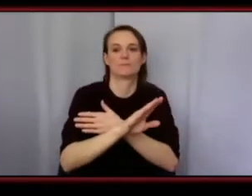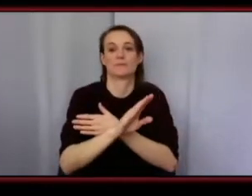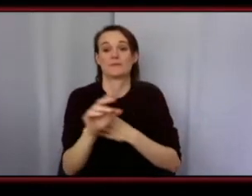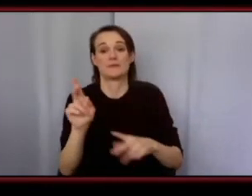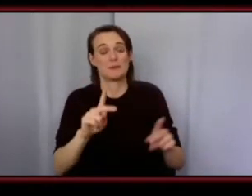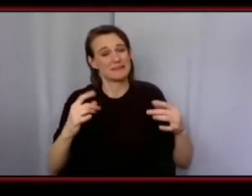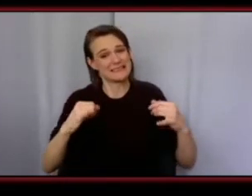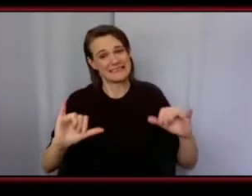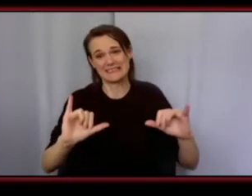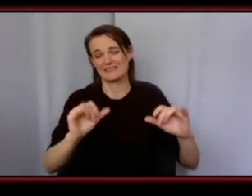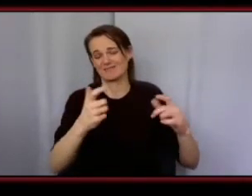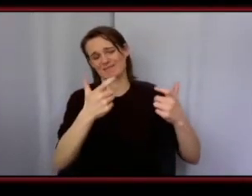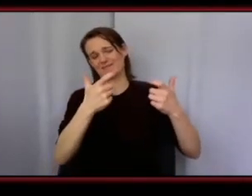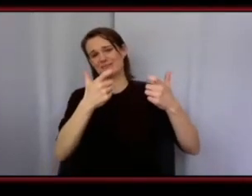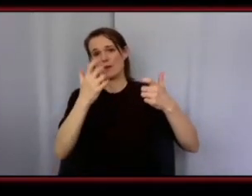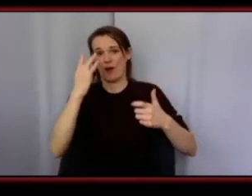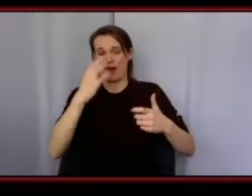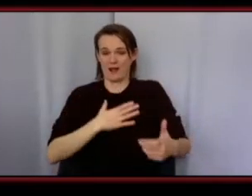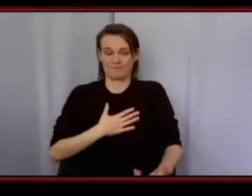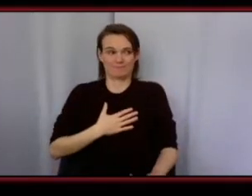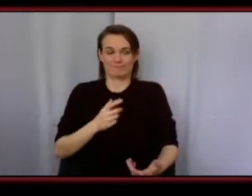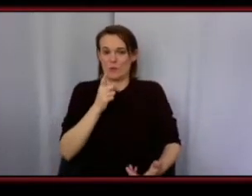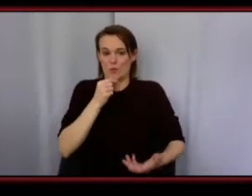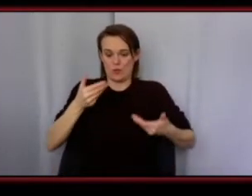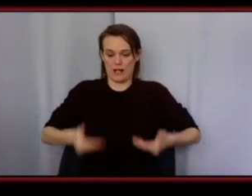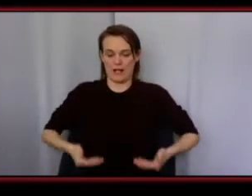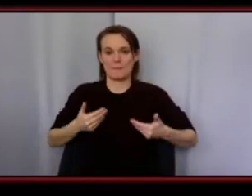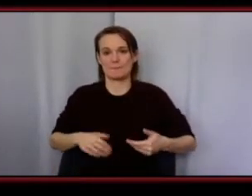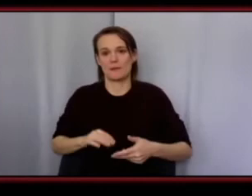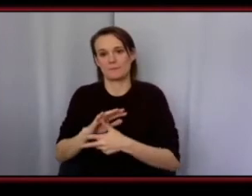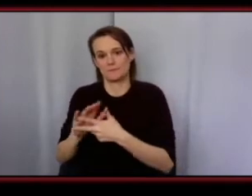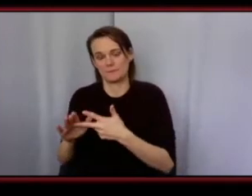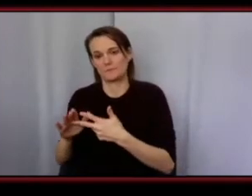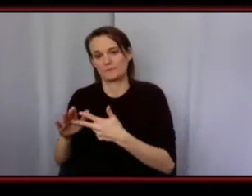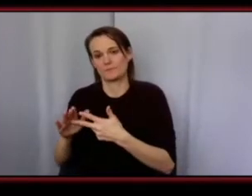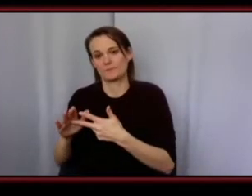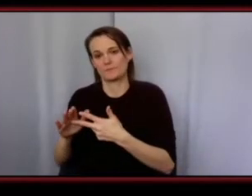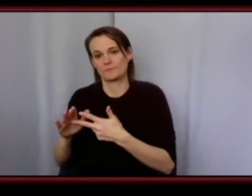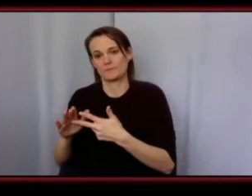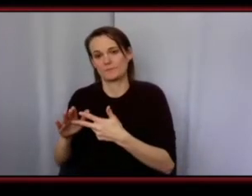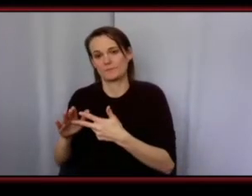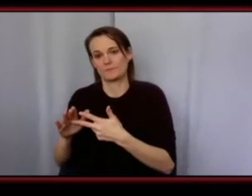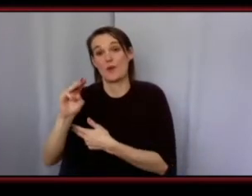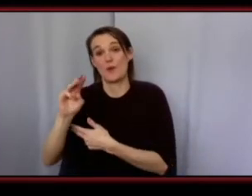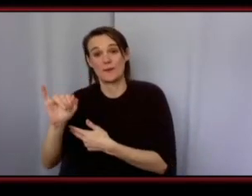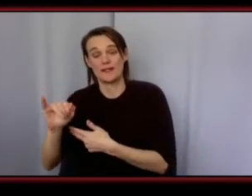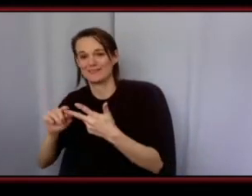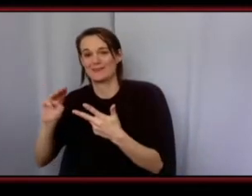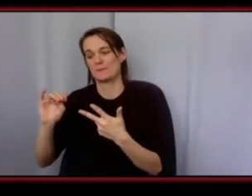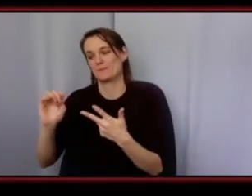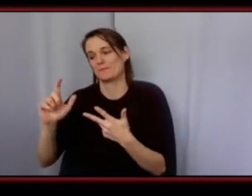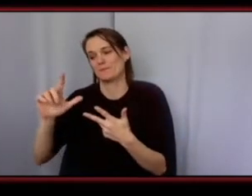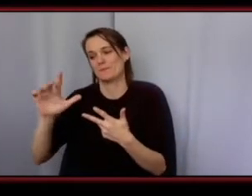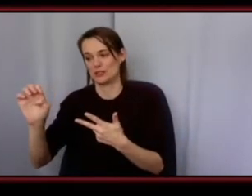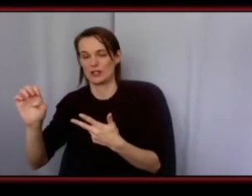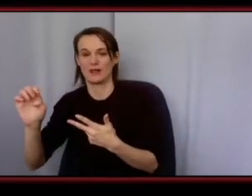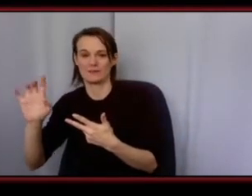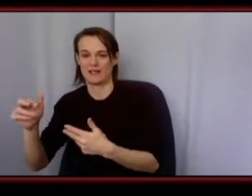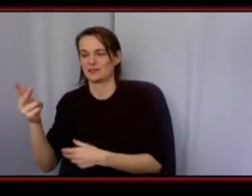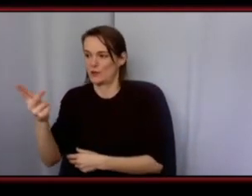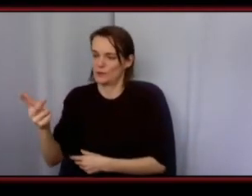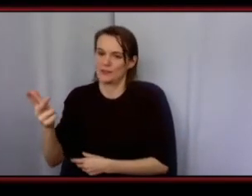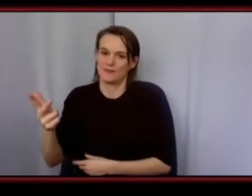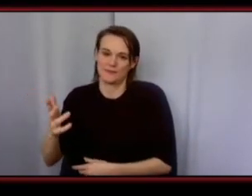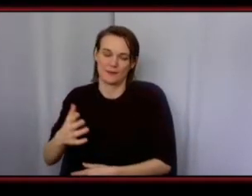so yeah brendall neomi and michelle um those are my those are the people like grab on to in terms of